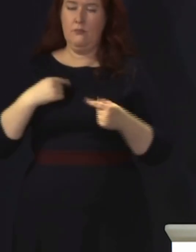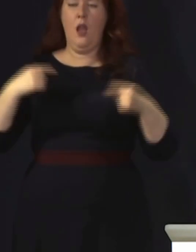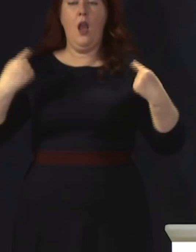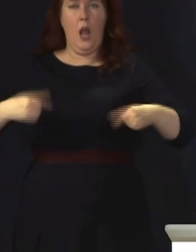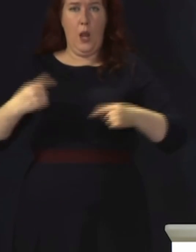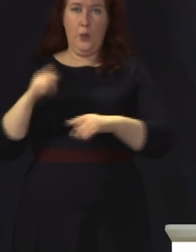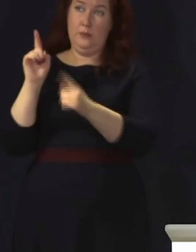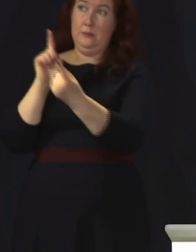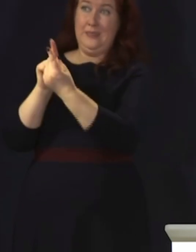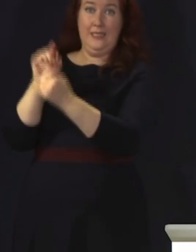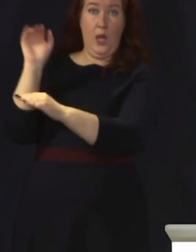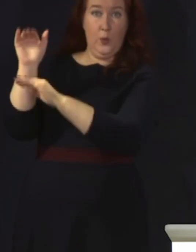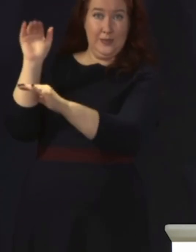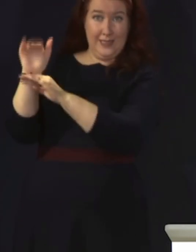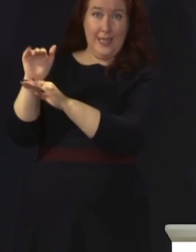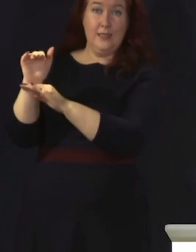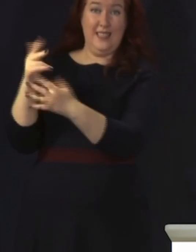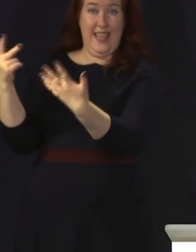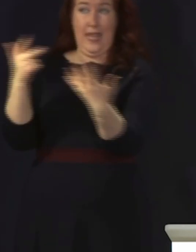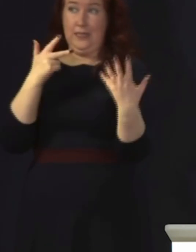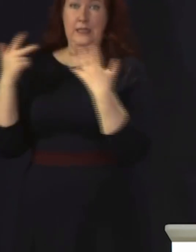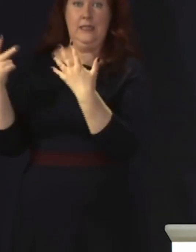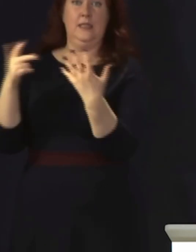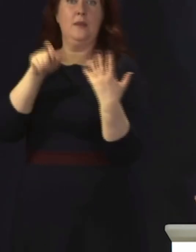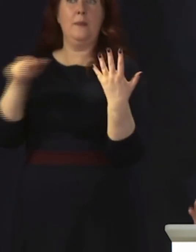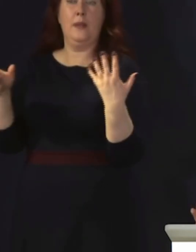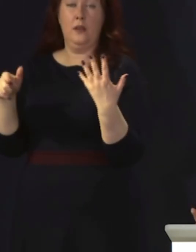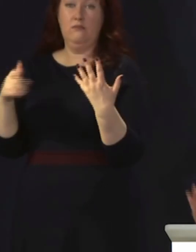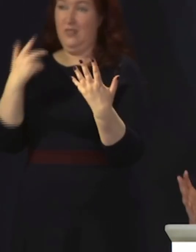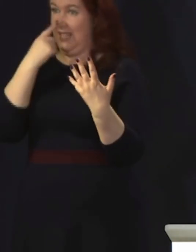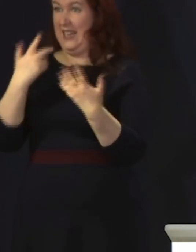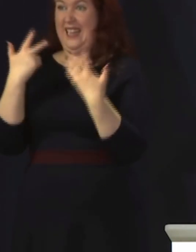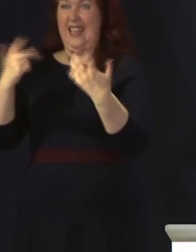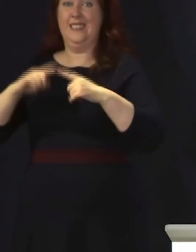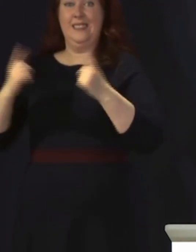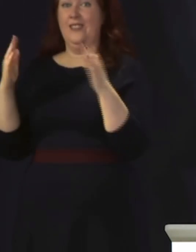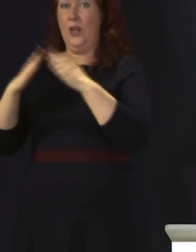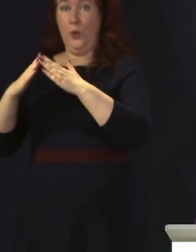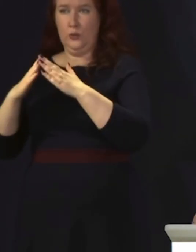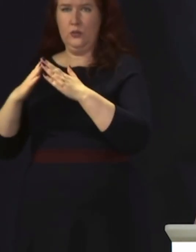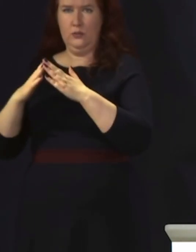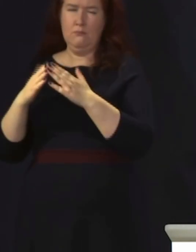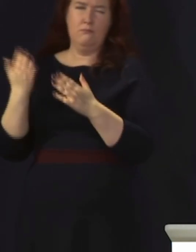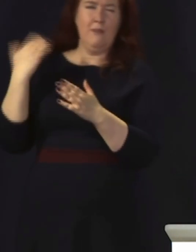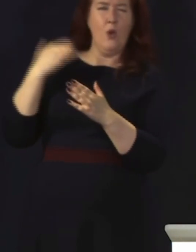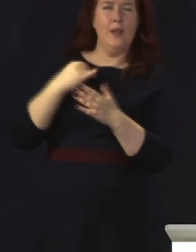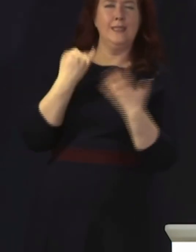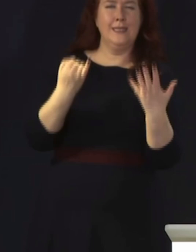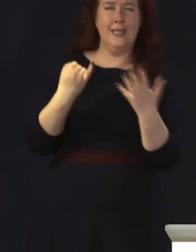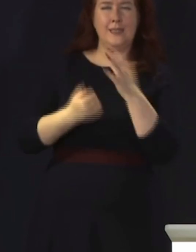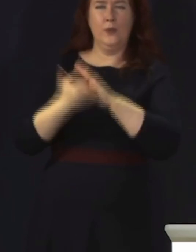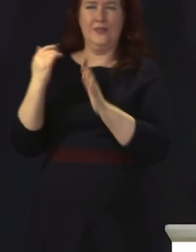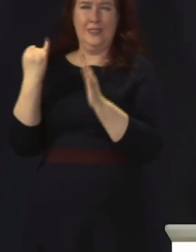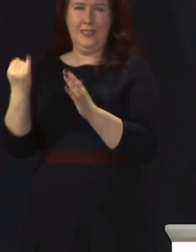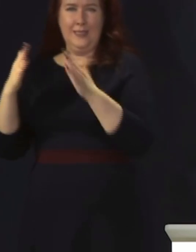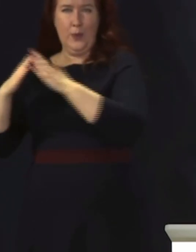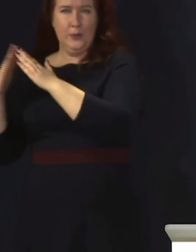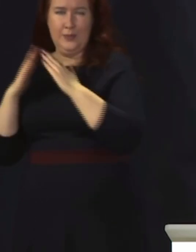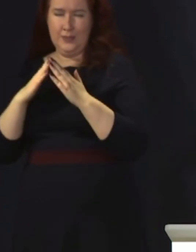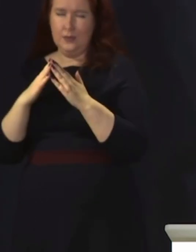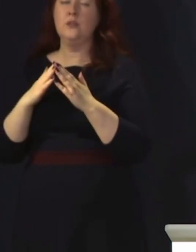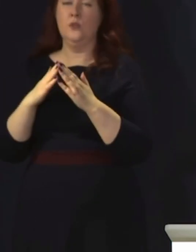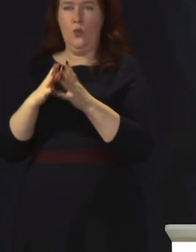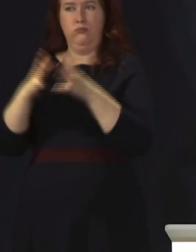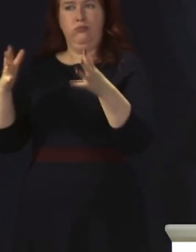announce that, oh my God, the bingo's open. Me, Big Philomena, Isa, Bridie McBride, we all can head to the bingo, but